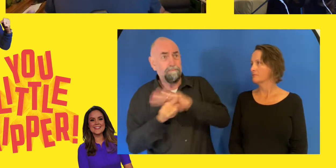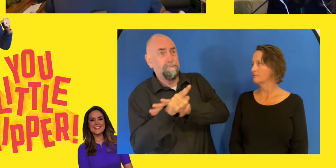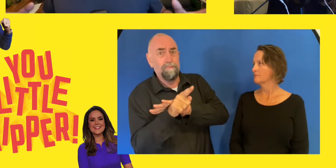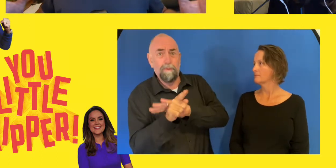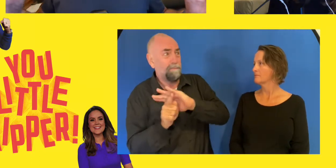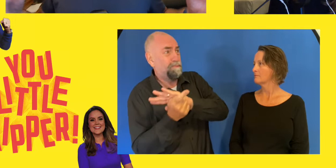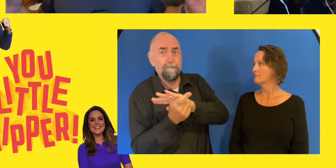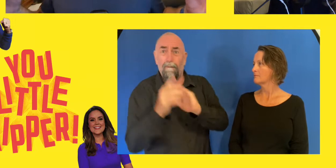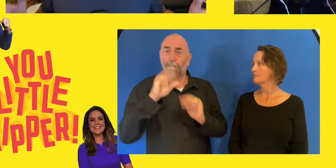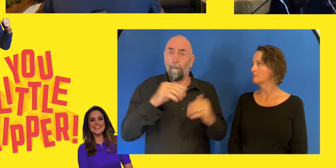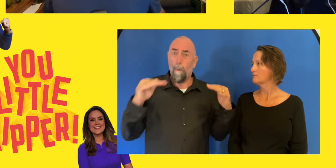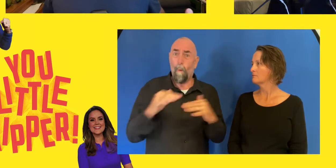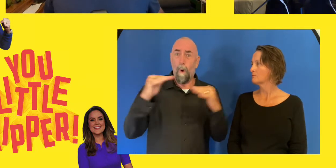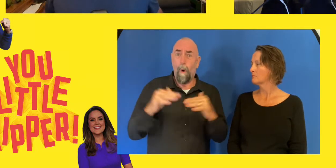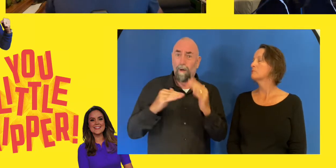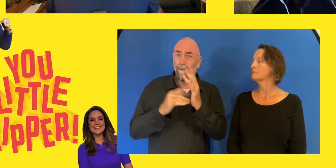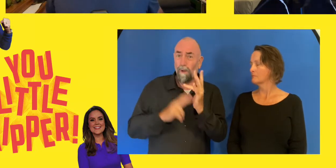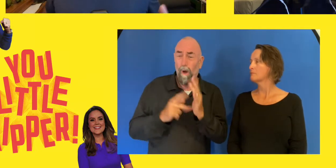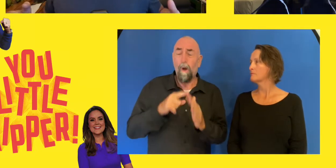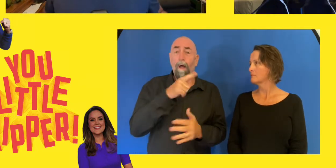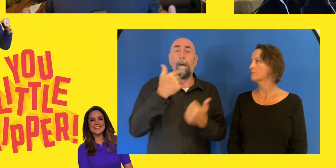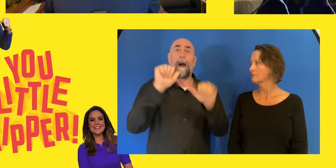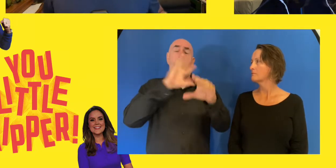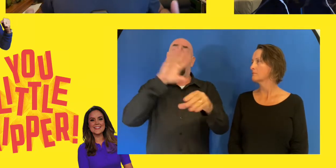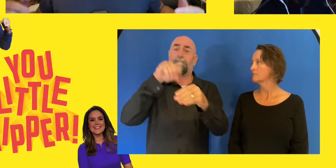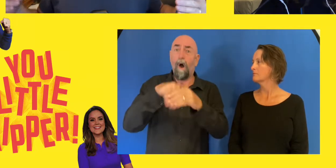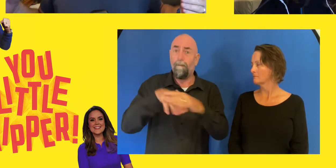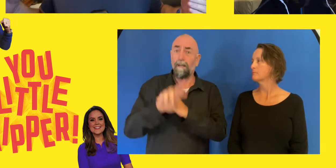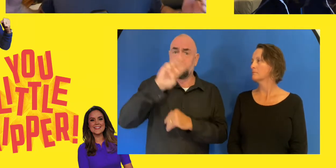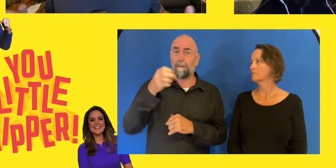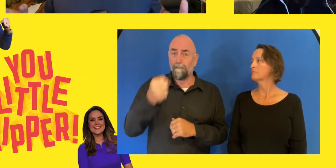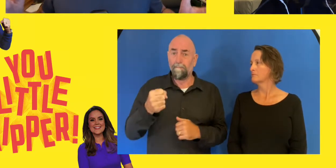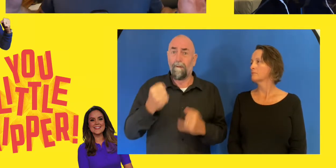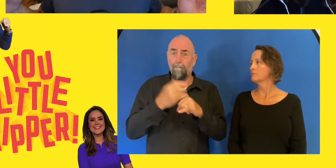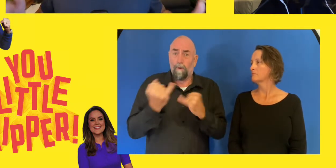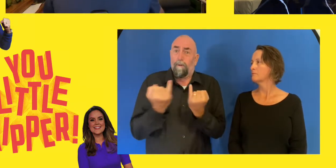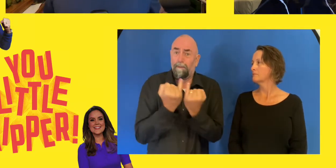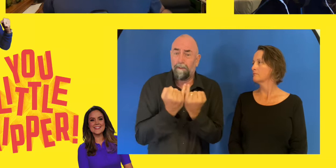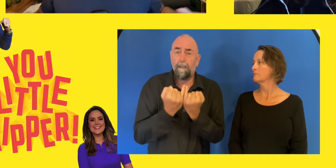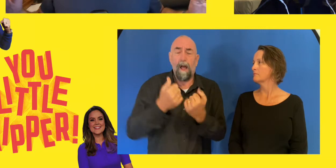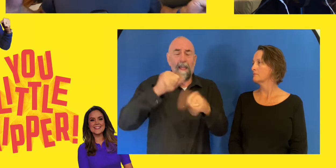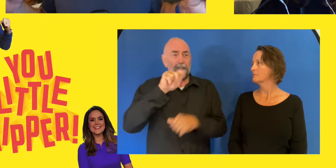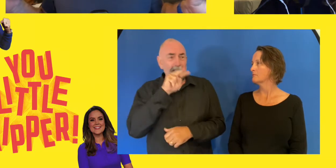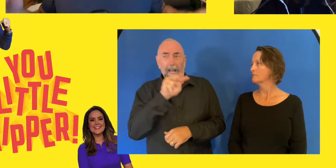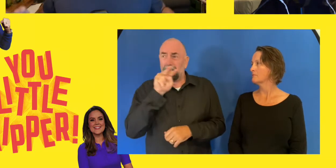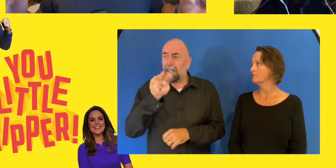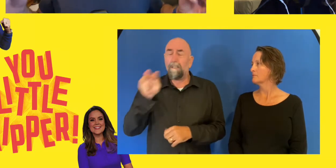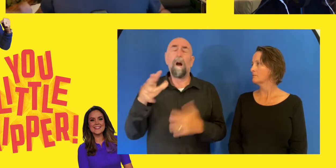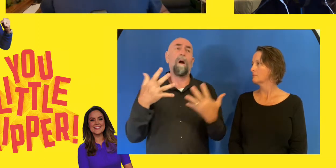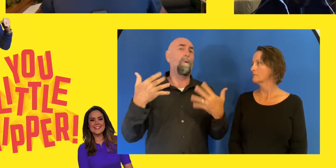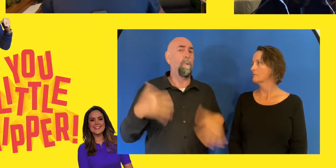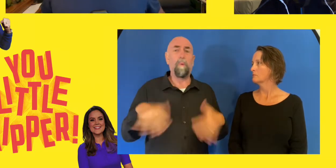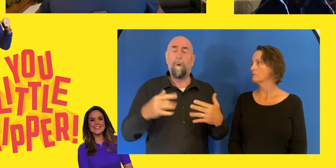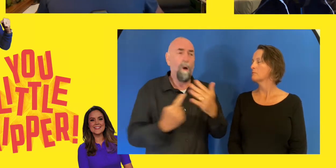compete. And then these performances that just turn up every day, this one was another standout, and it is my